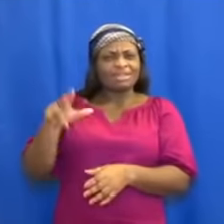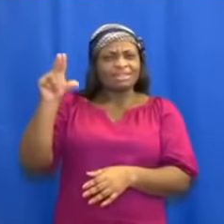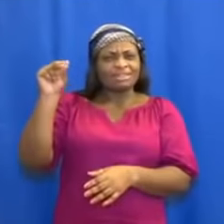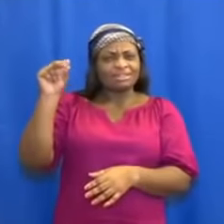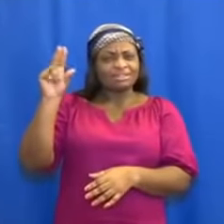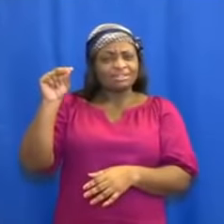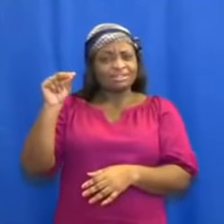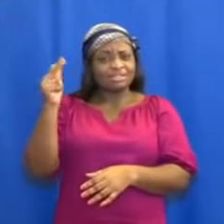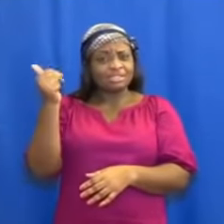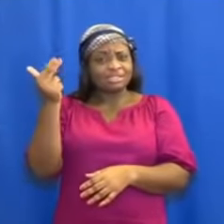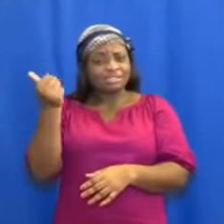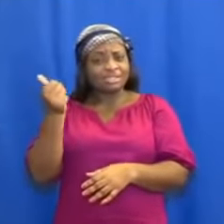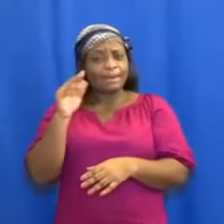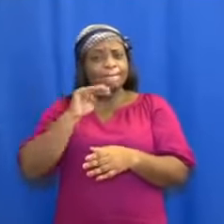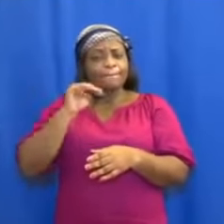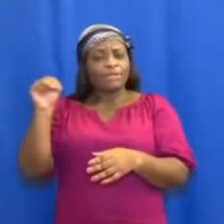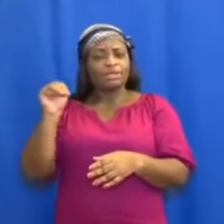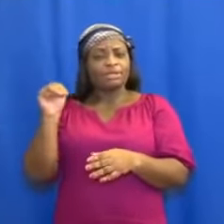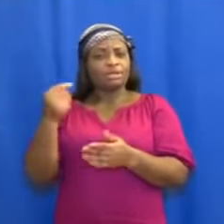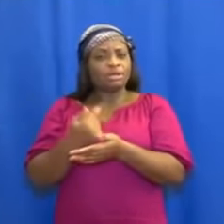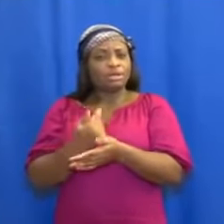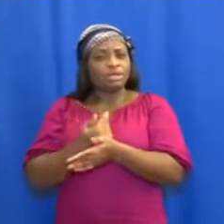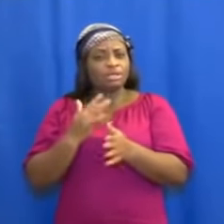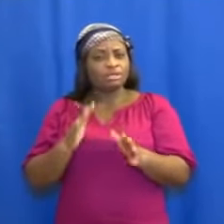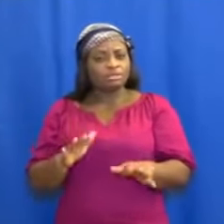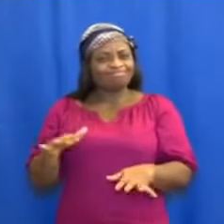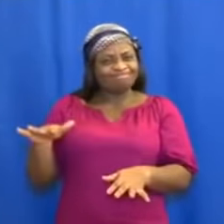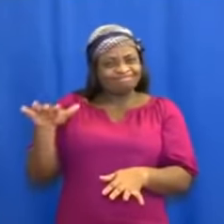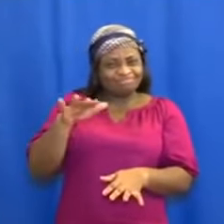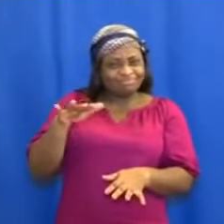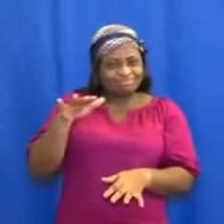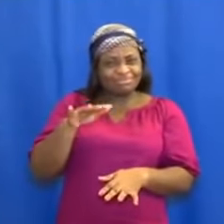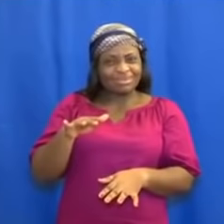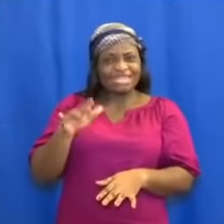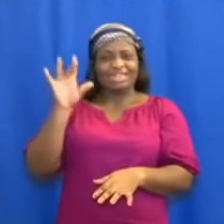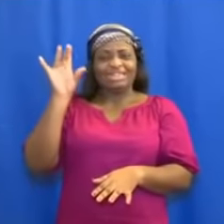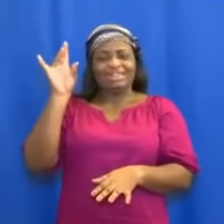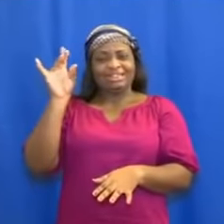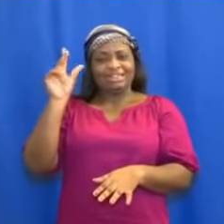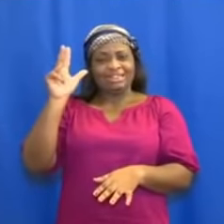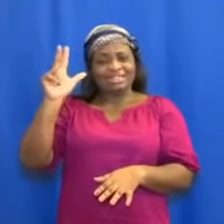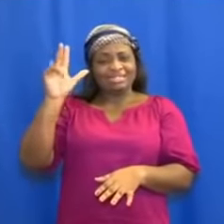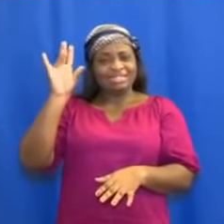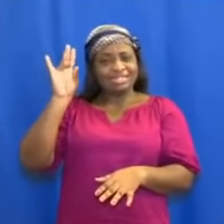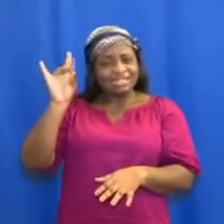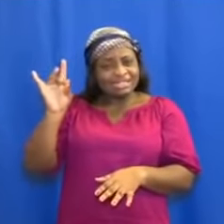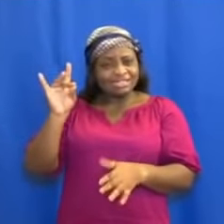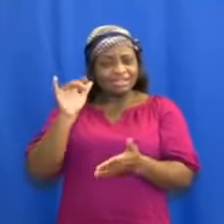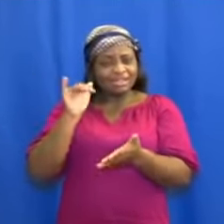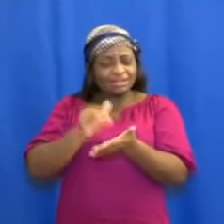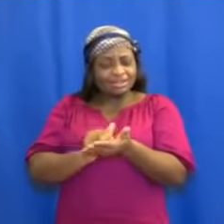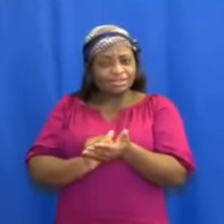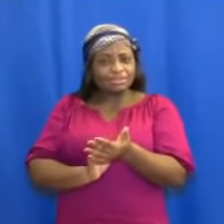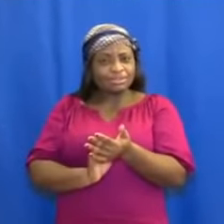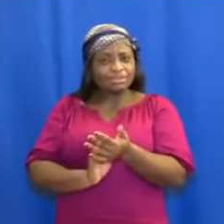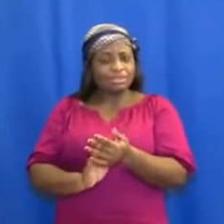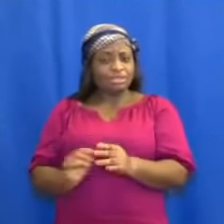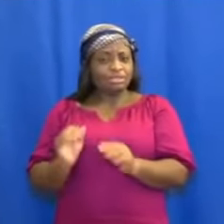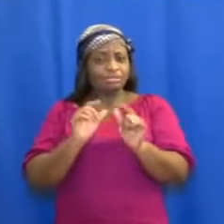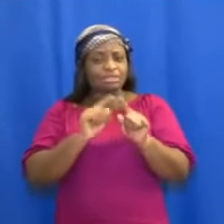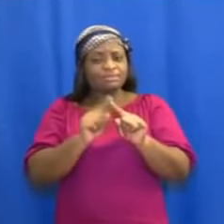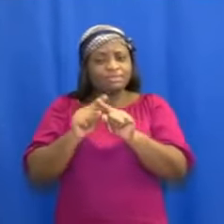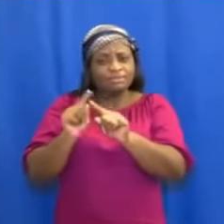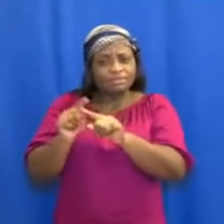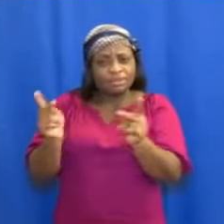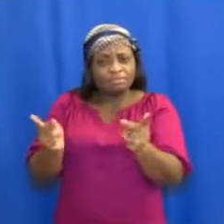Ghanaians across some 38,000 polling stations, in accordance with the effective